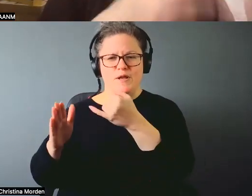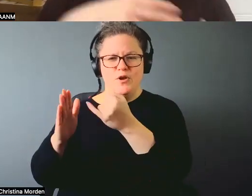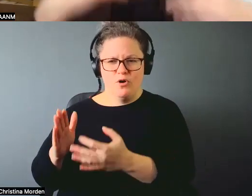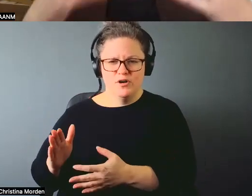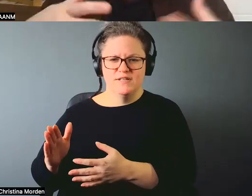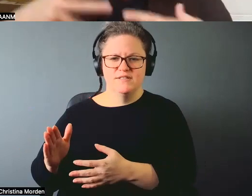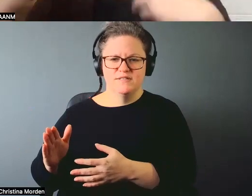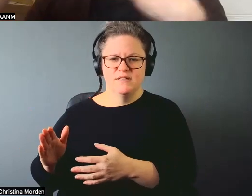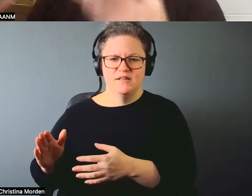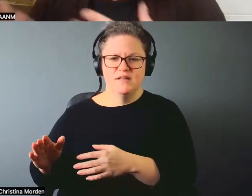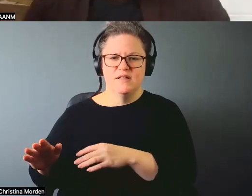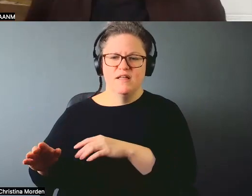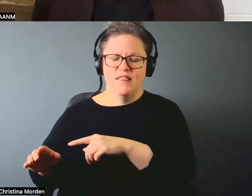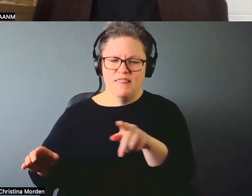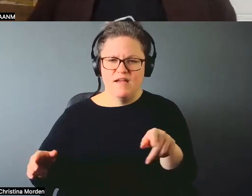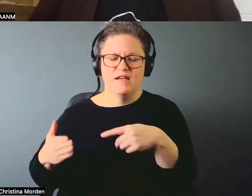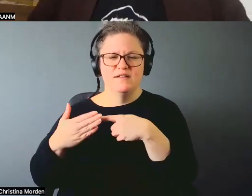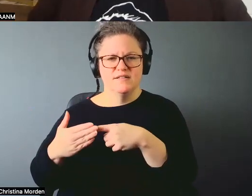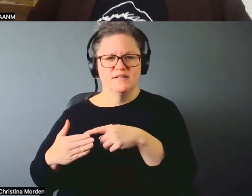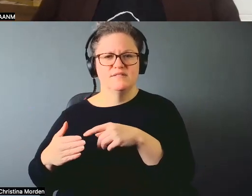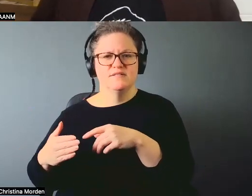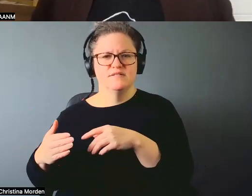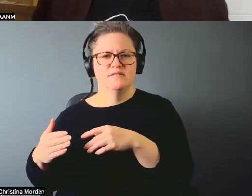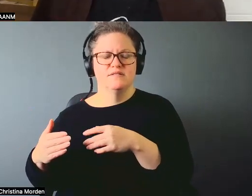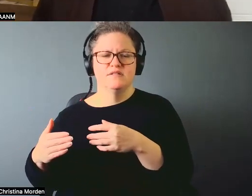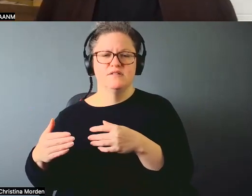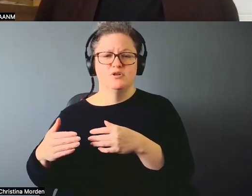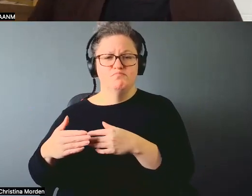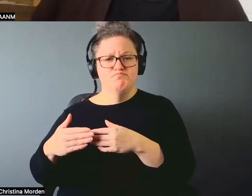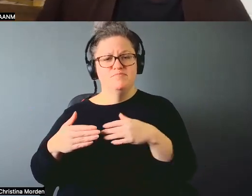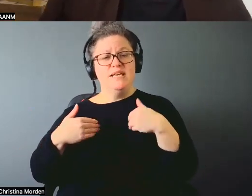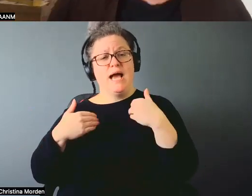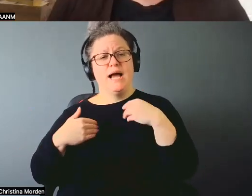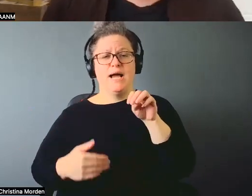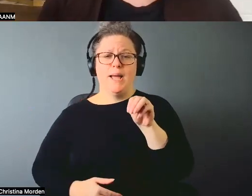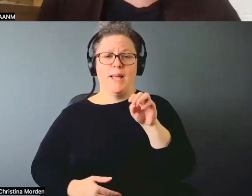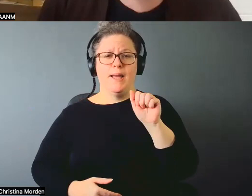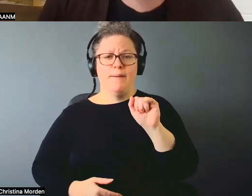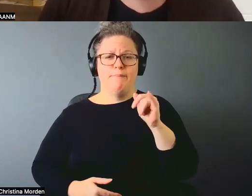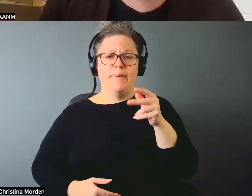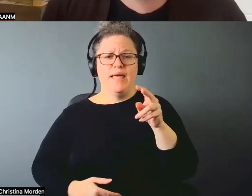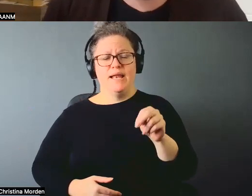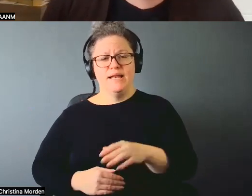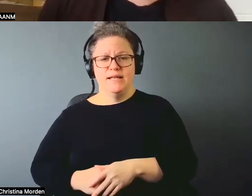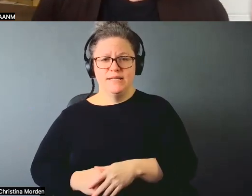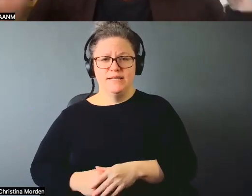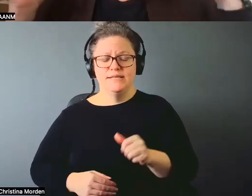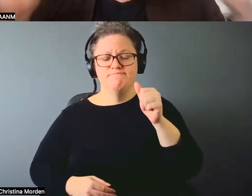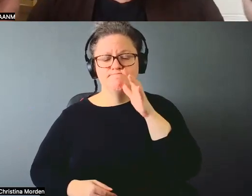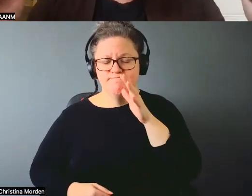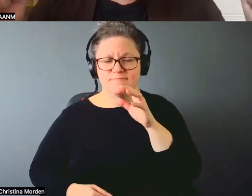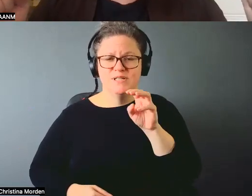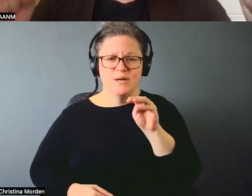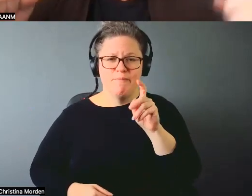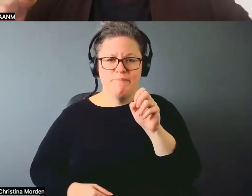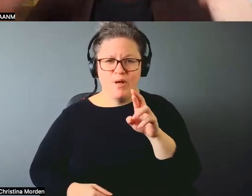The maid and the mother and the crone and about, you know, older women artists who are saying, you know what, I'm not going to be gentle anymore. I'm going to